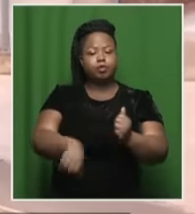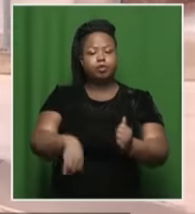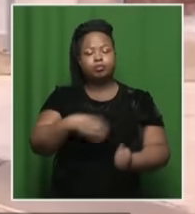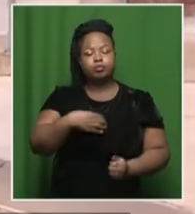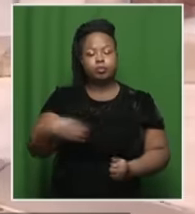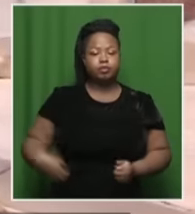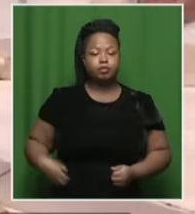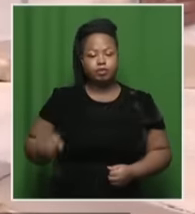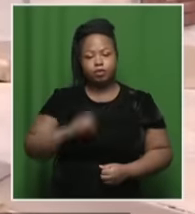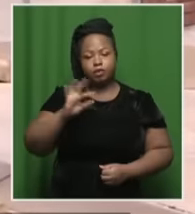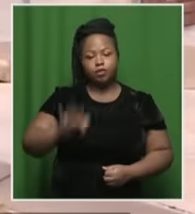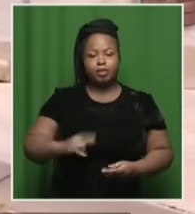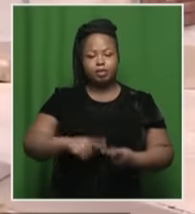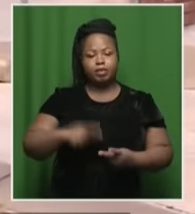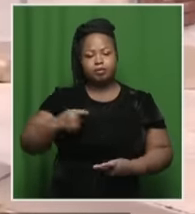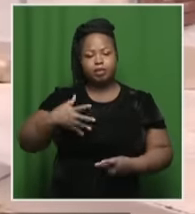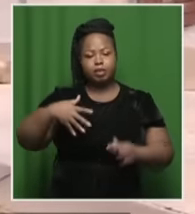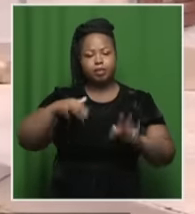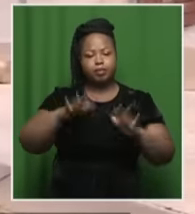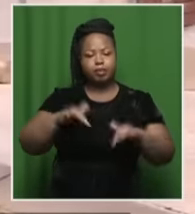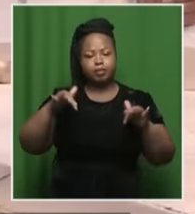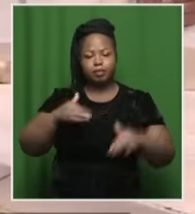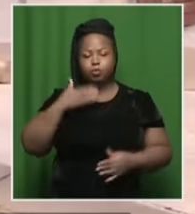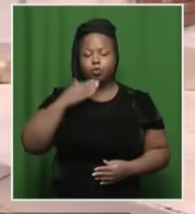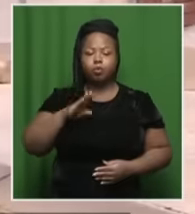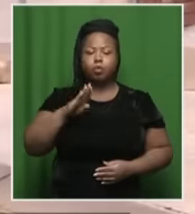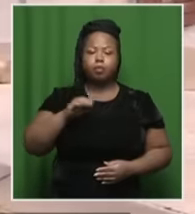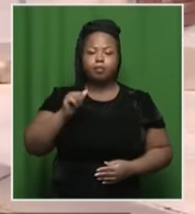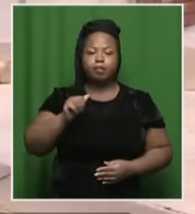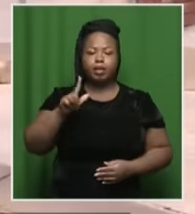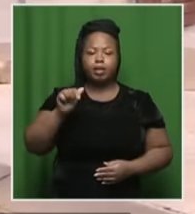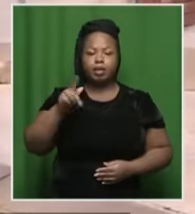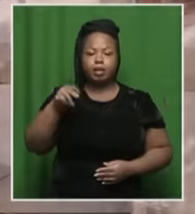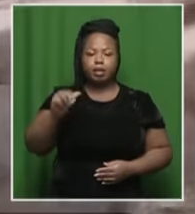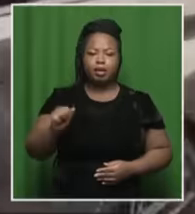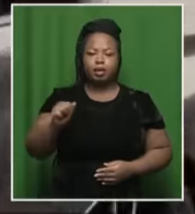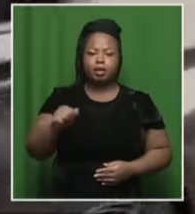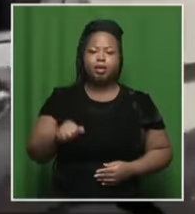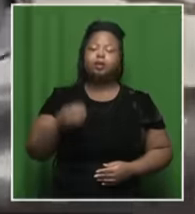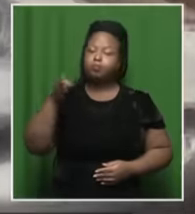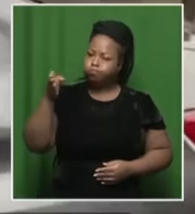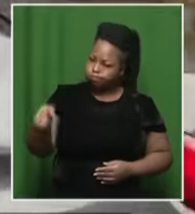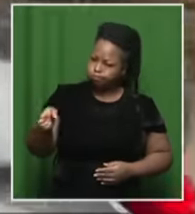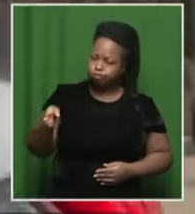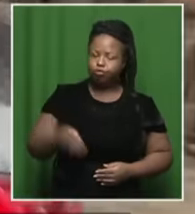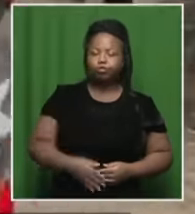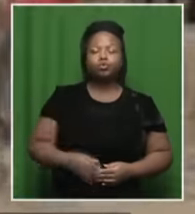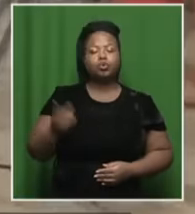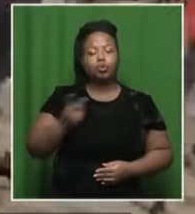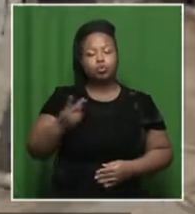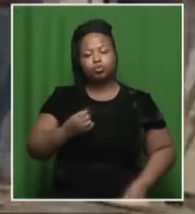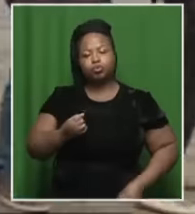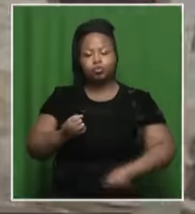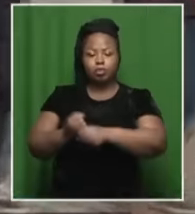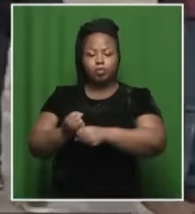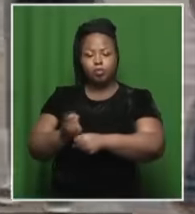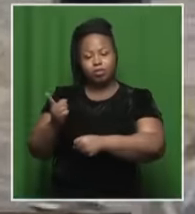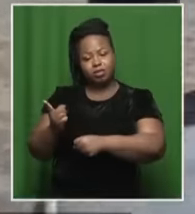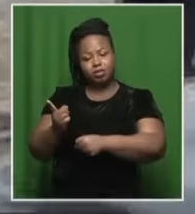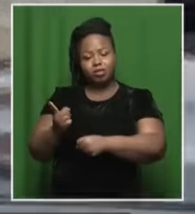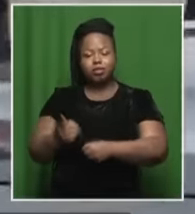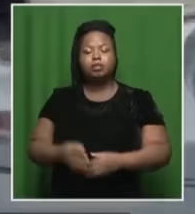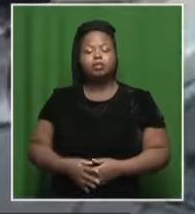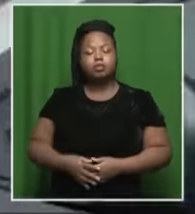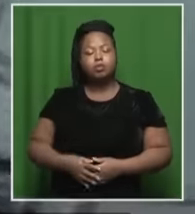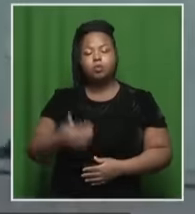former Speaker of Parliament, Balega Mbete, was here at the Littleton Police Station to show support and solidarity